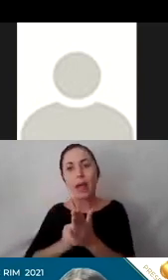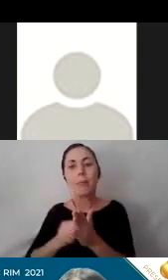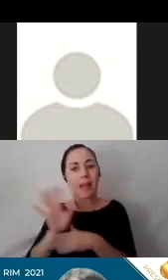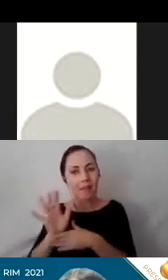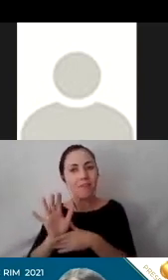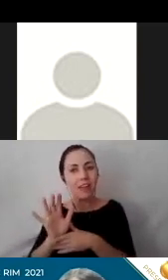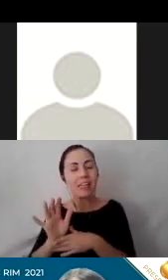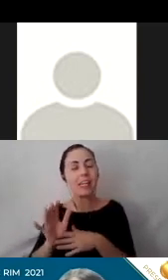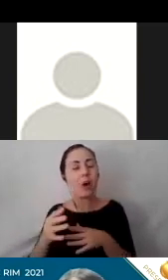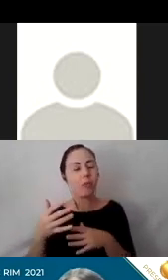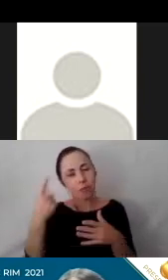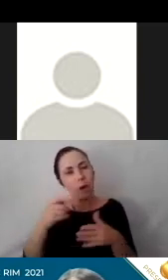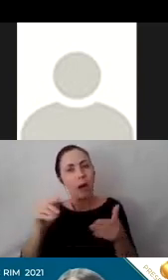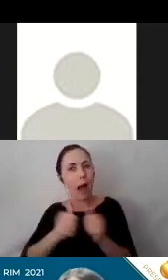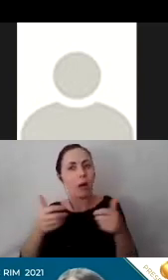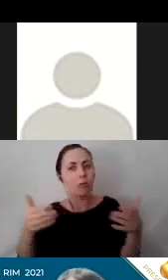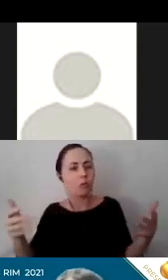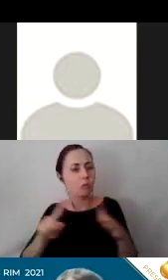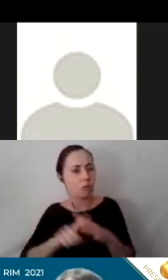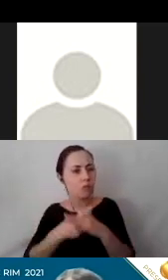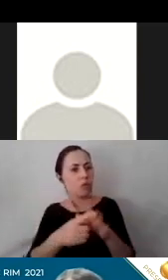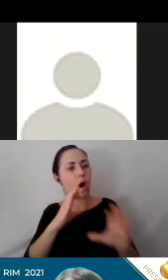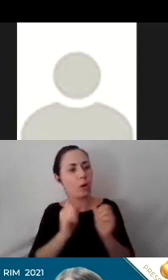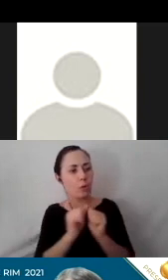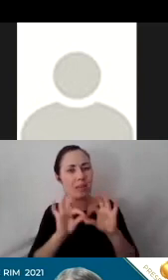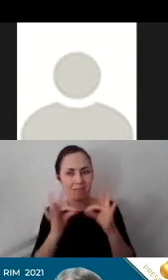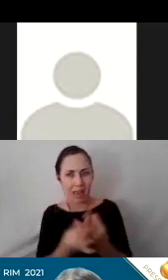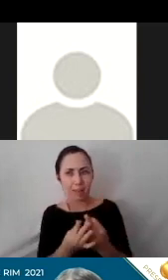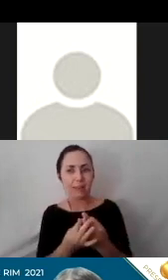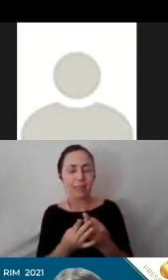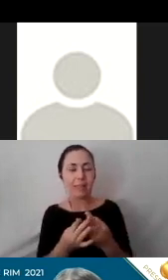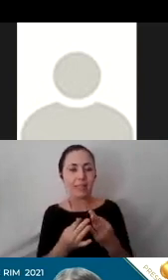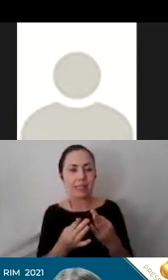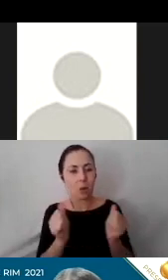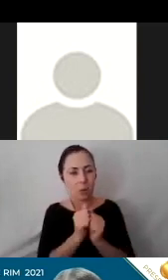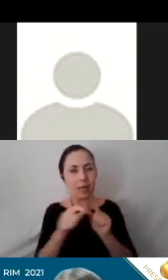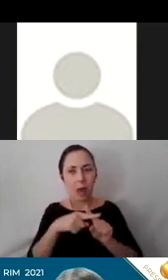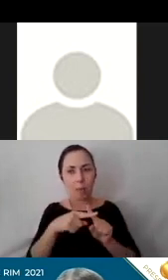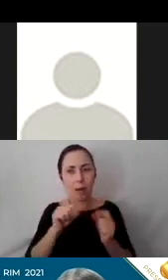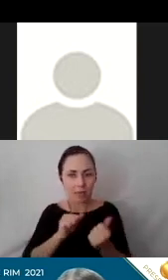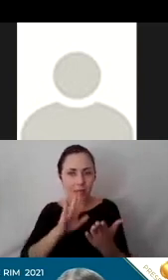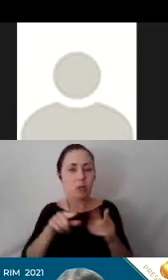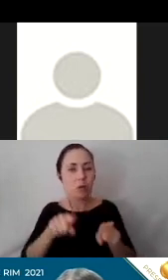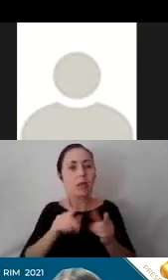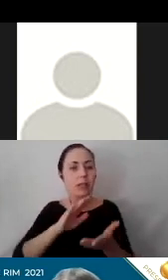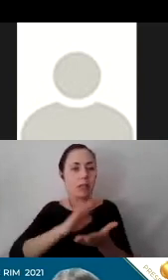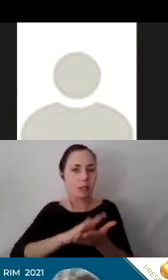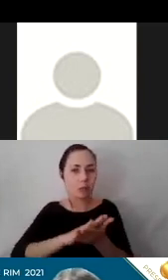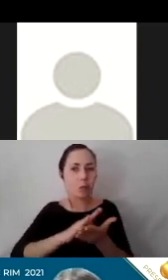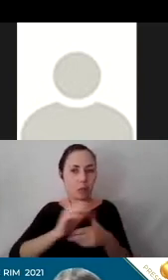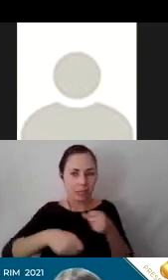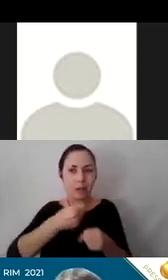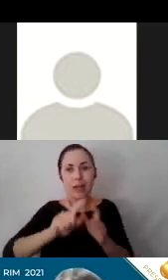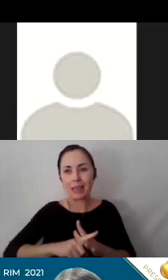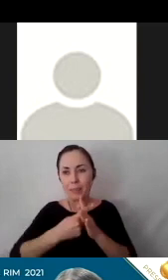show a great example of how to start off the communication with families in a positive manner and in the beginning of the year. This is very